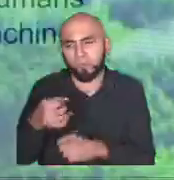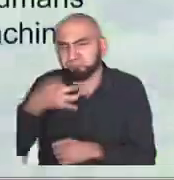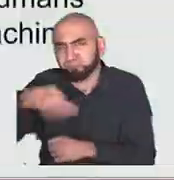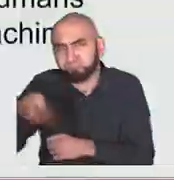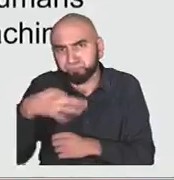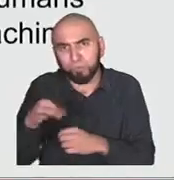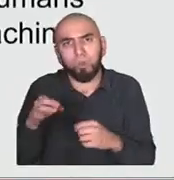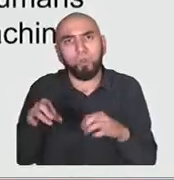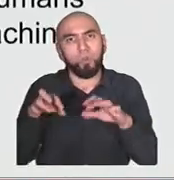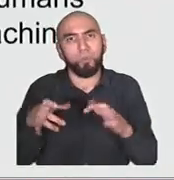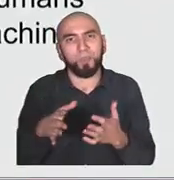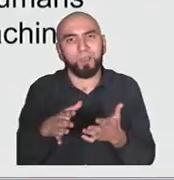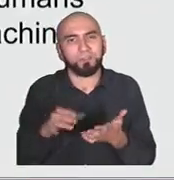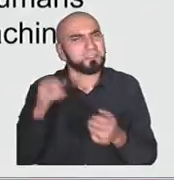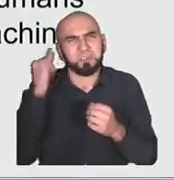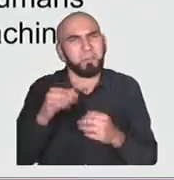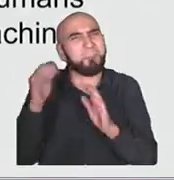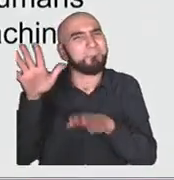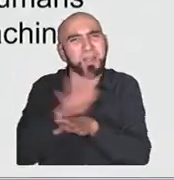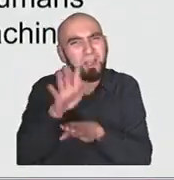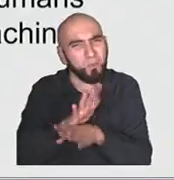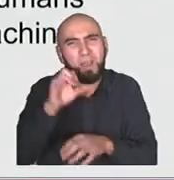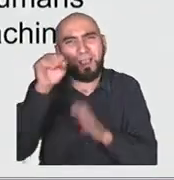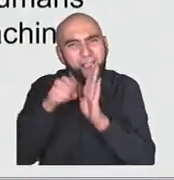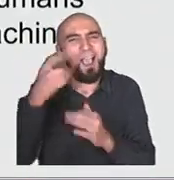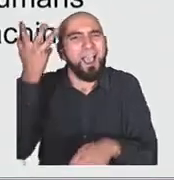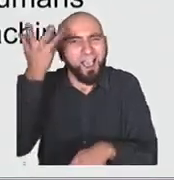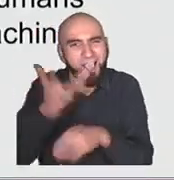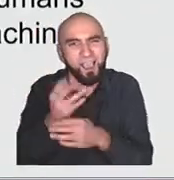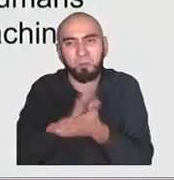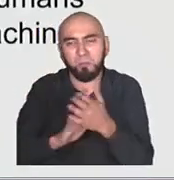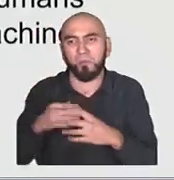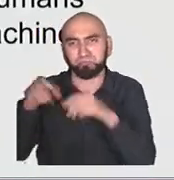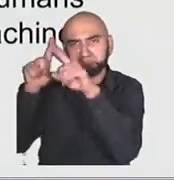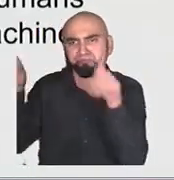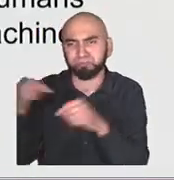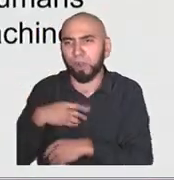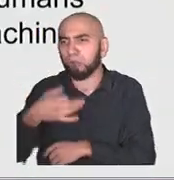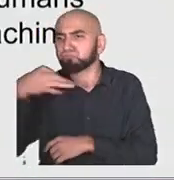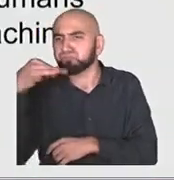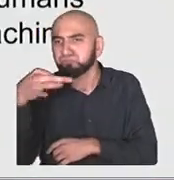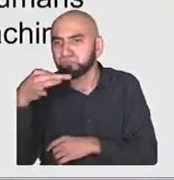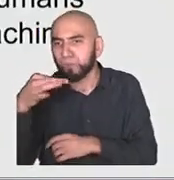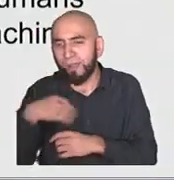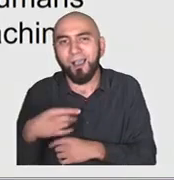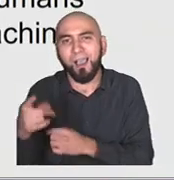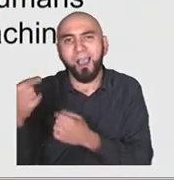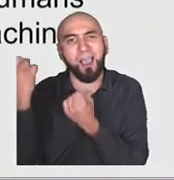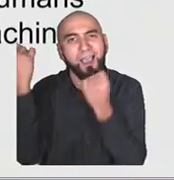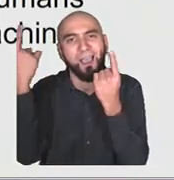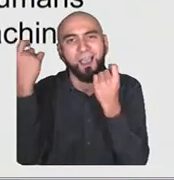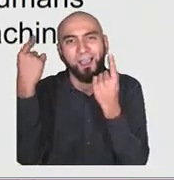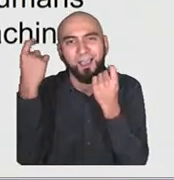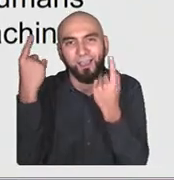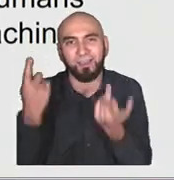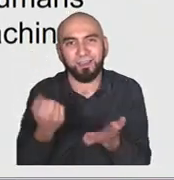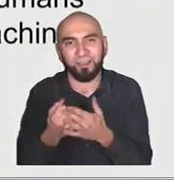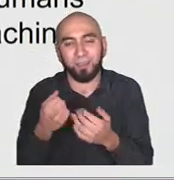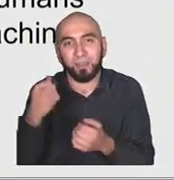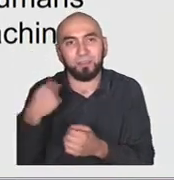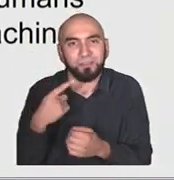You can talk to a computer in a movie. But the way that somebody understands, the way that a computer understands a human voice is not the same.